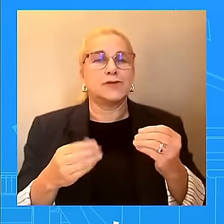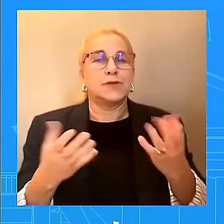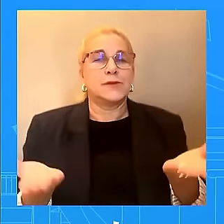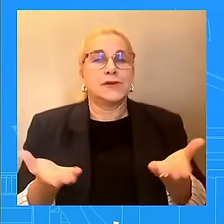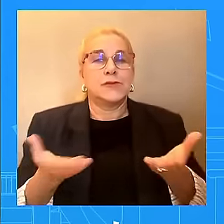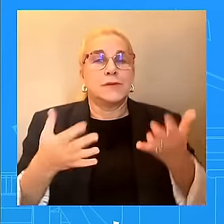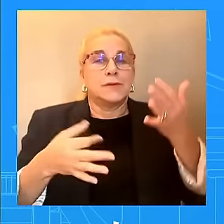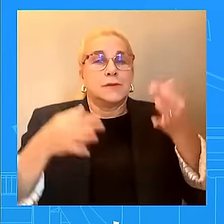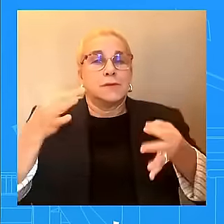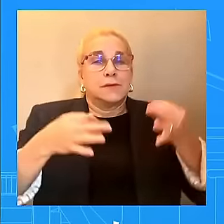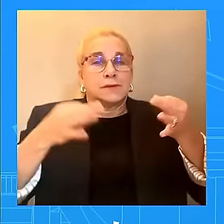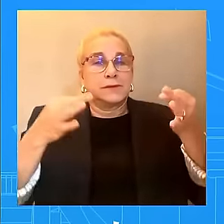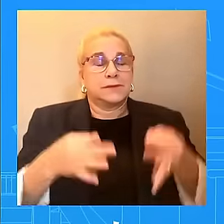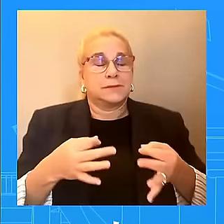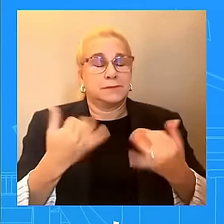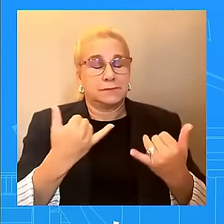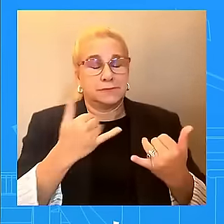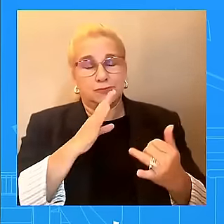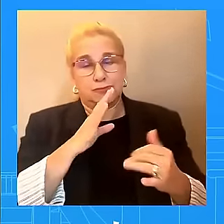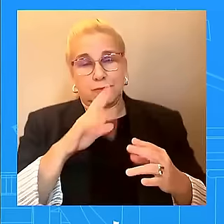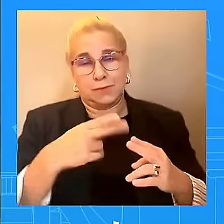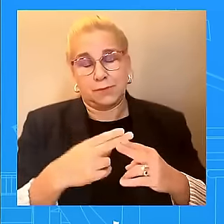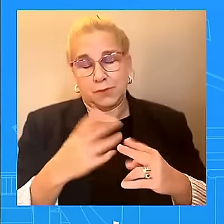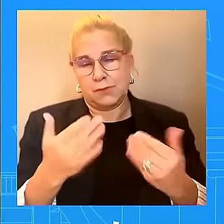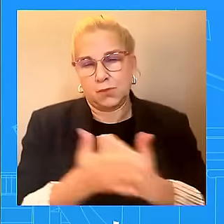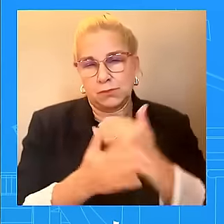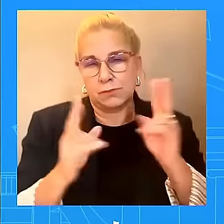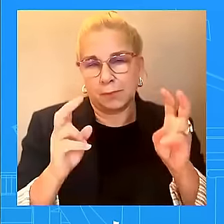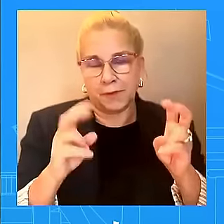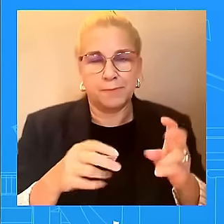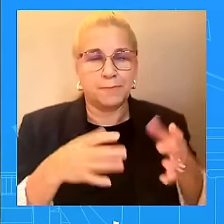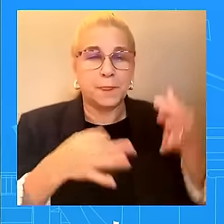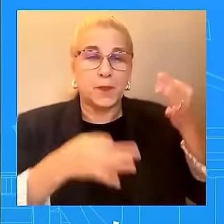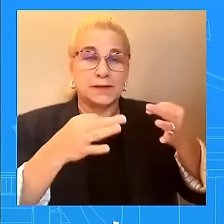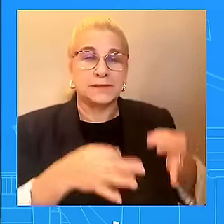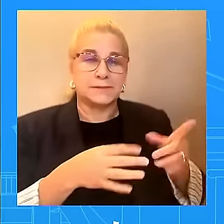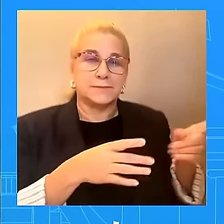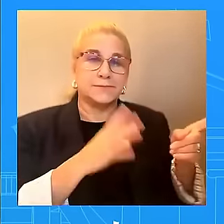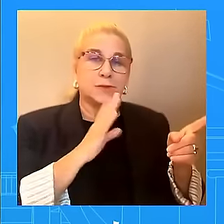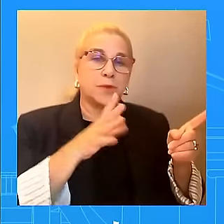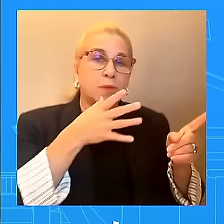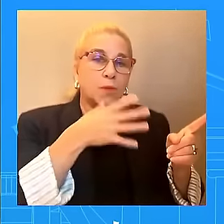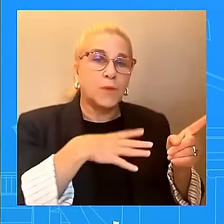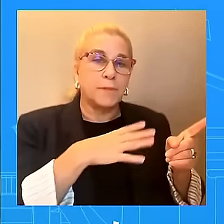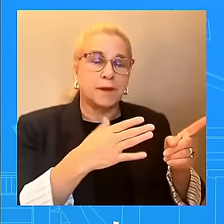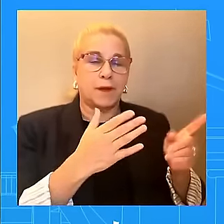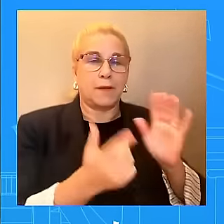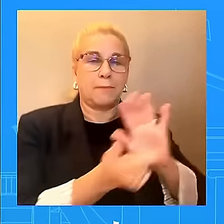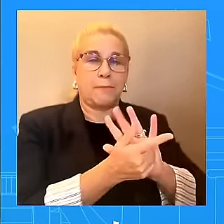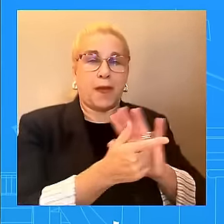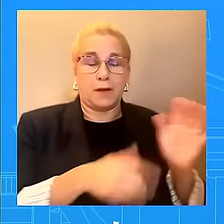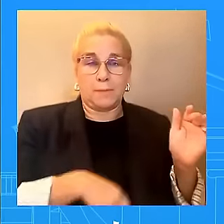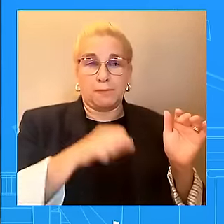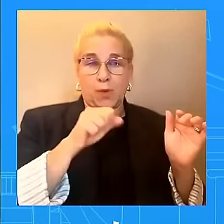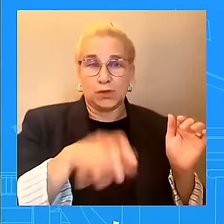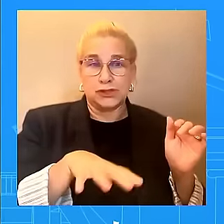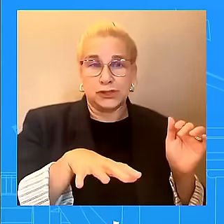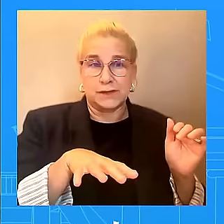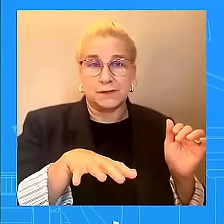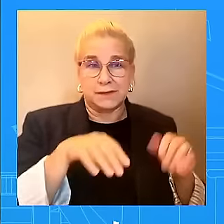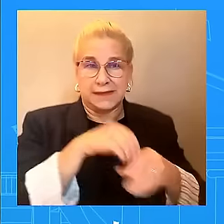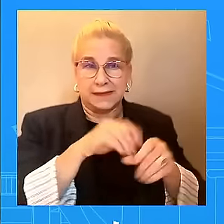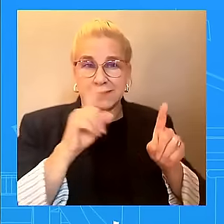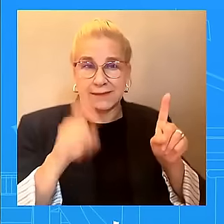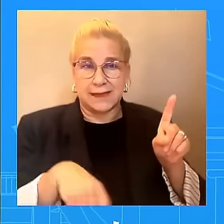state's dangerous and extreme abortion bans. We have been, we have seen and have heard the horrific stories of women being denied